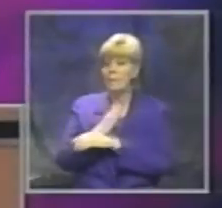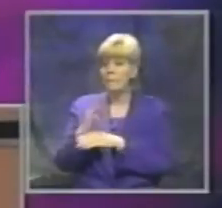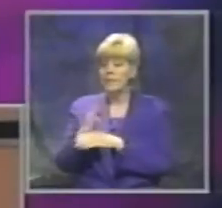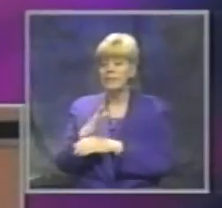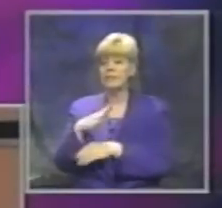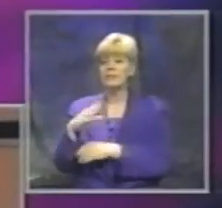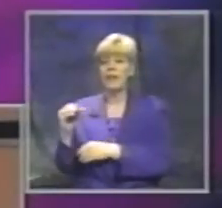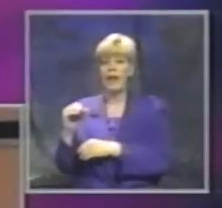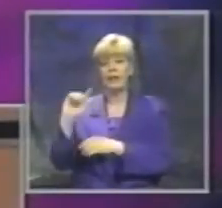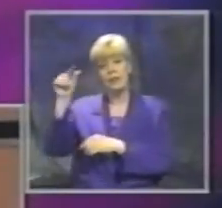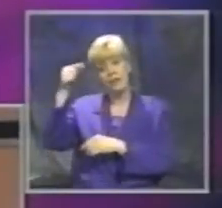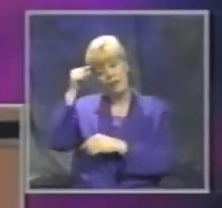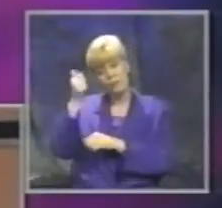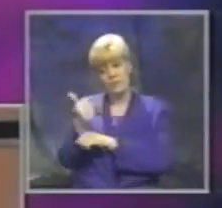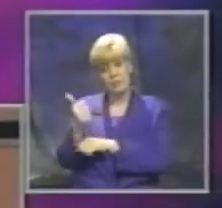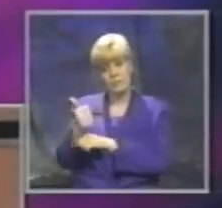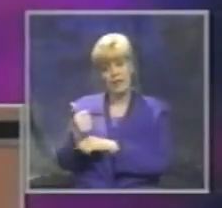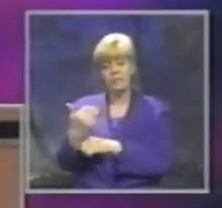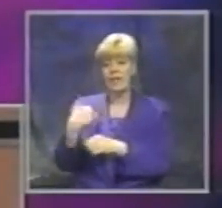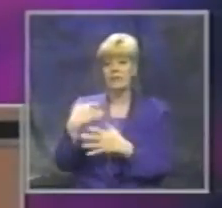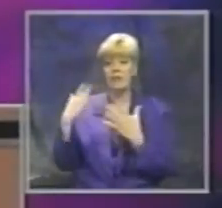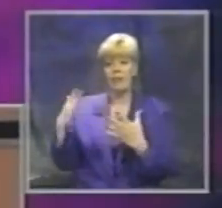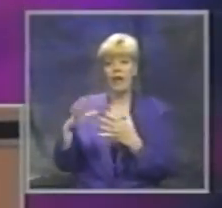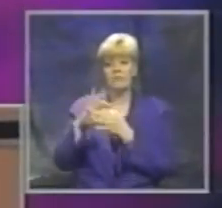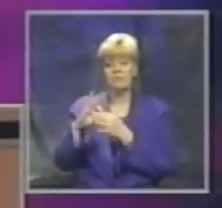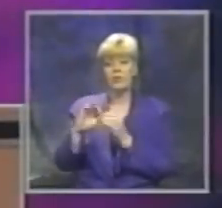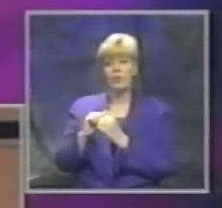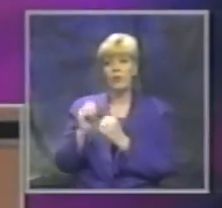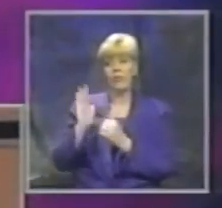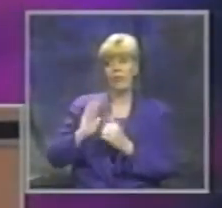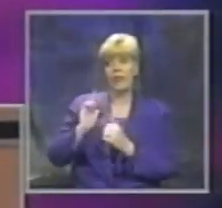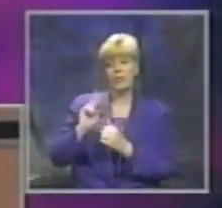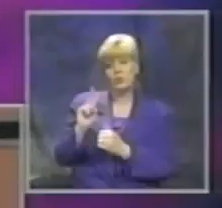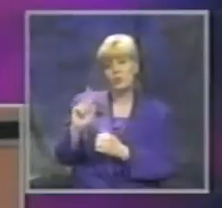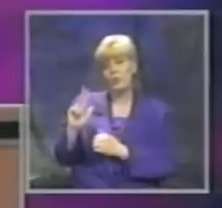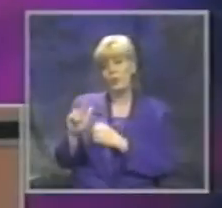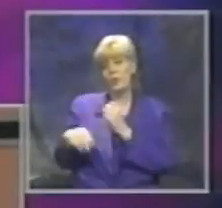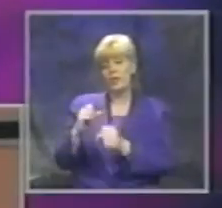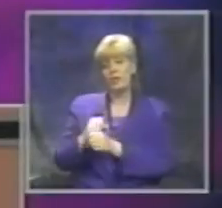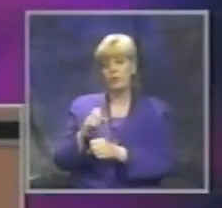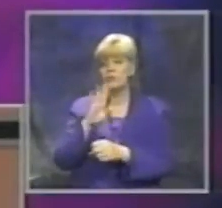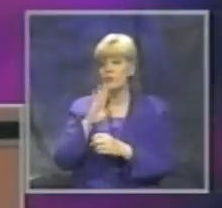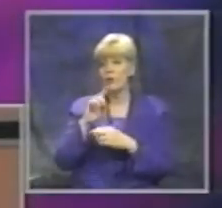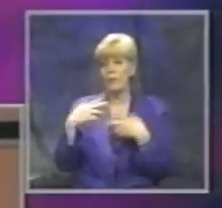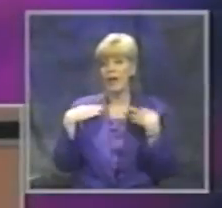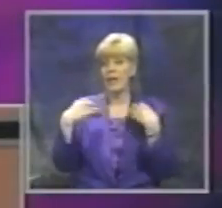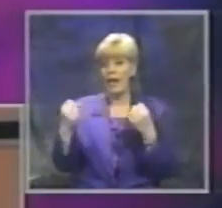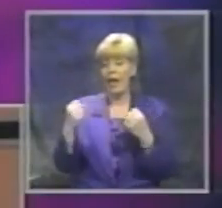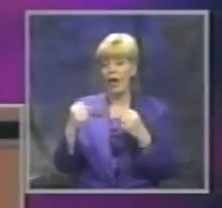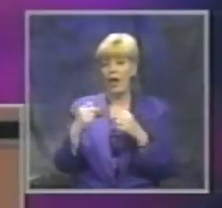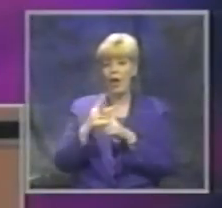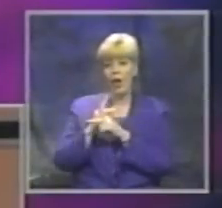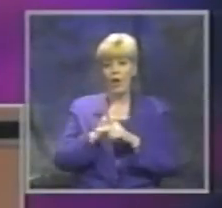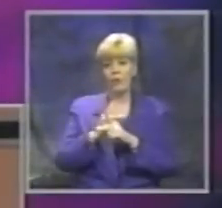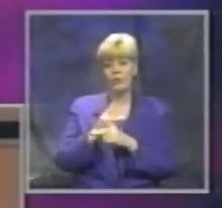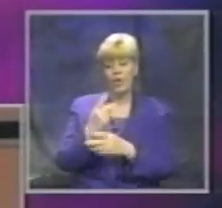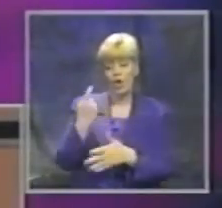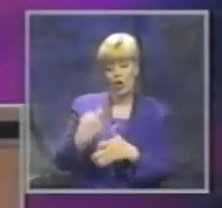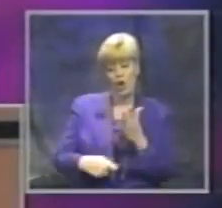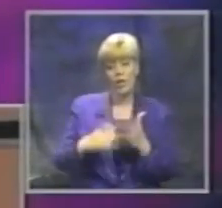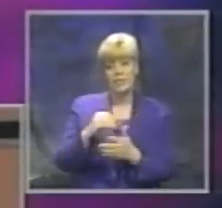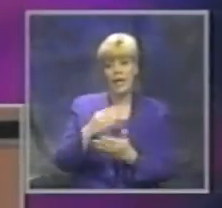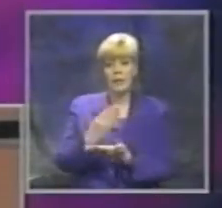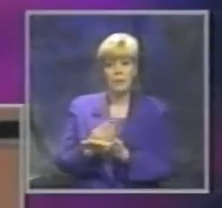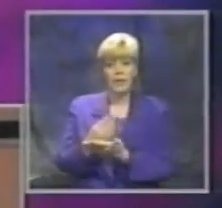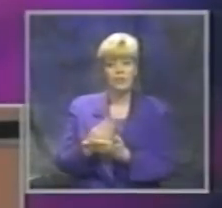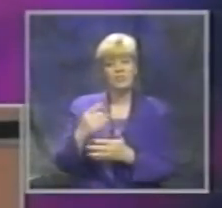business, and governments themselves. And it has a lot to do with the last two to three years. We've talked about health care costs and budgets. And if I'm correct,